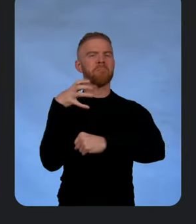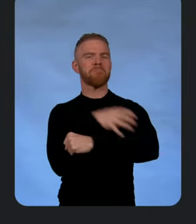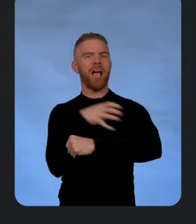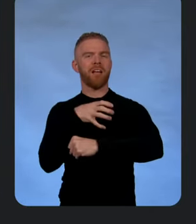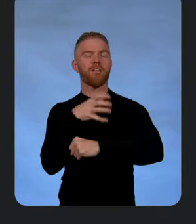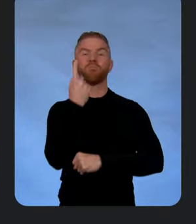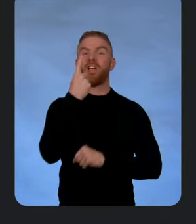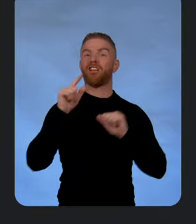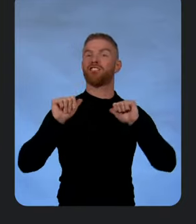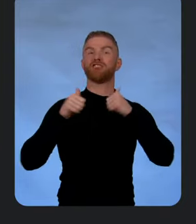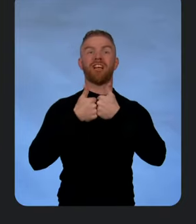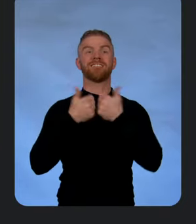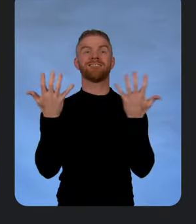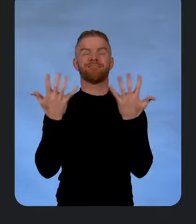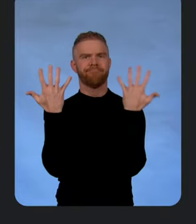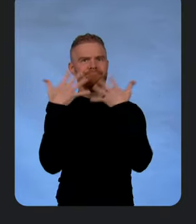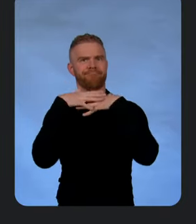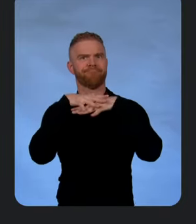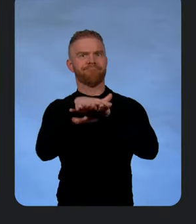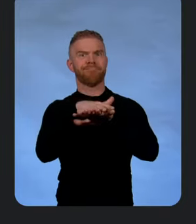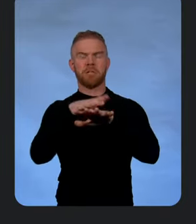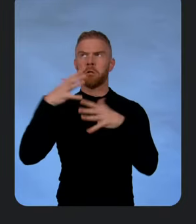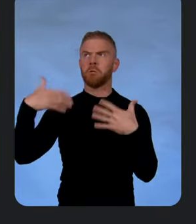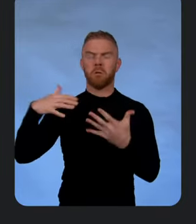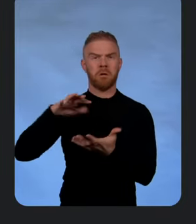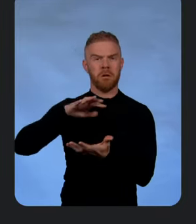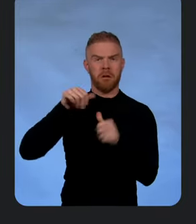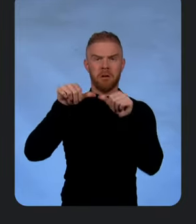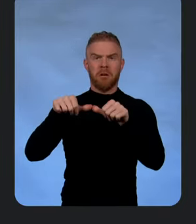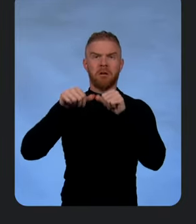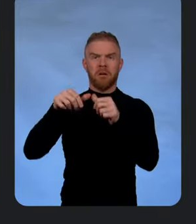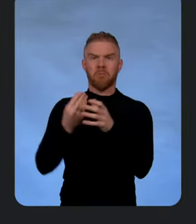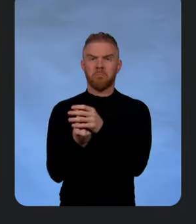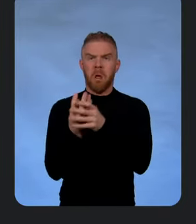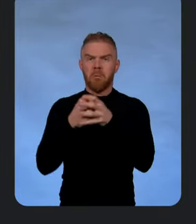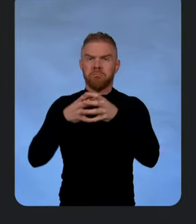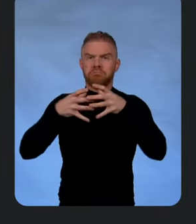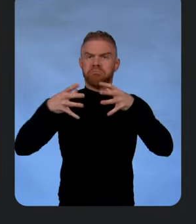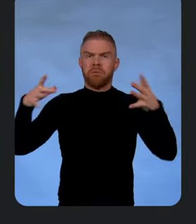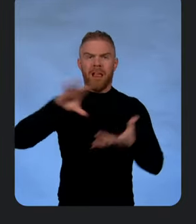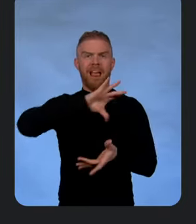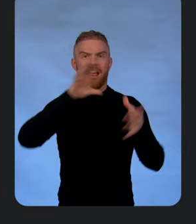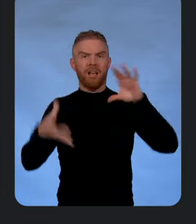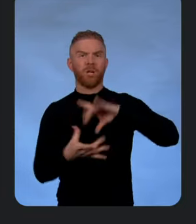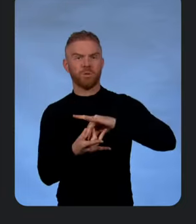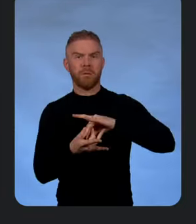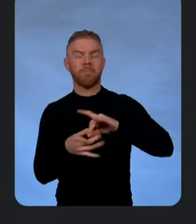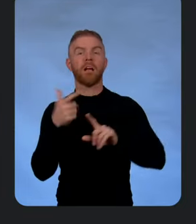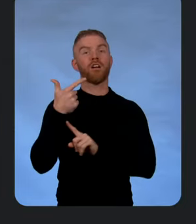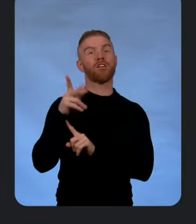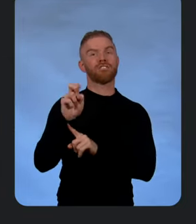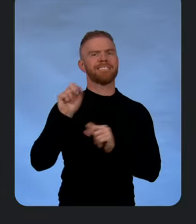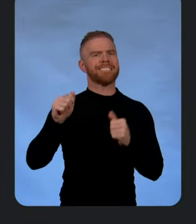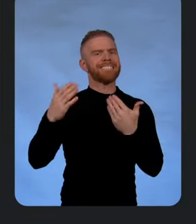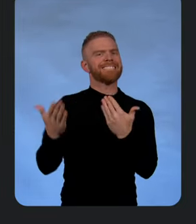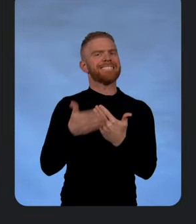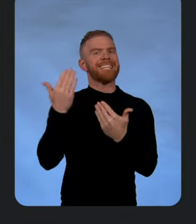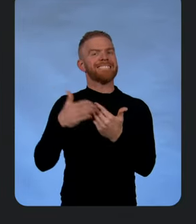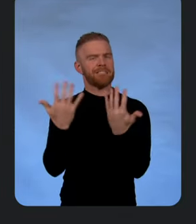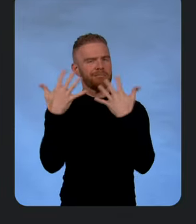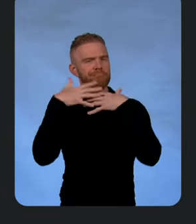seeing now can uniquely be addressed through the power of GKE. One challenge is growing the ecosystem,